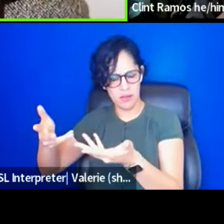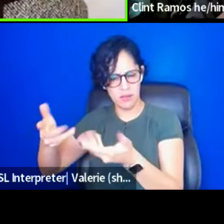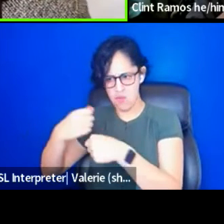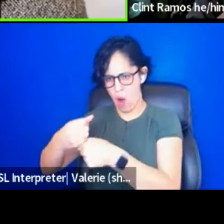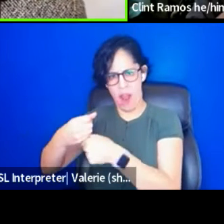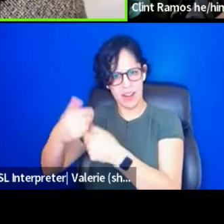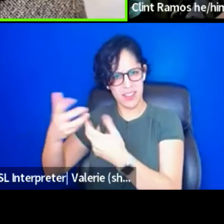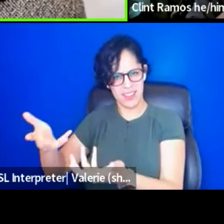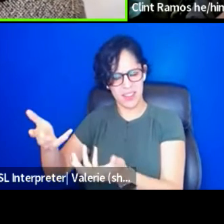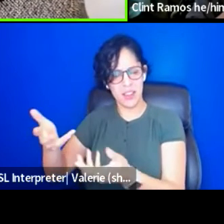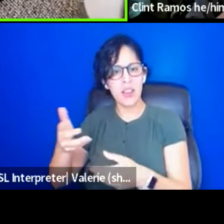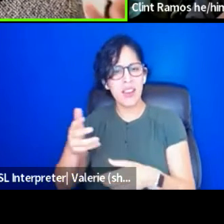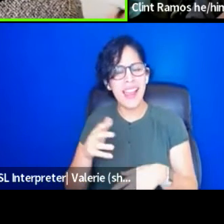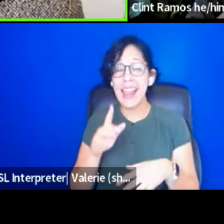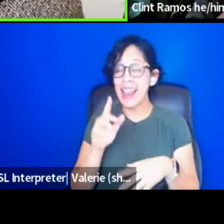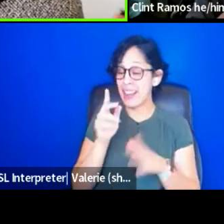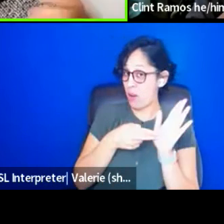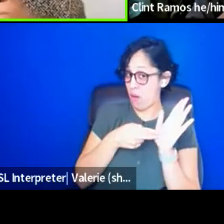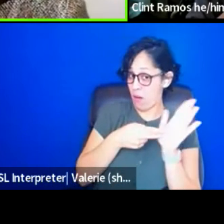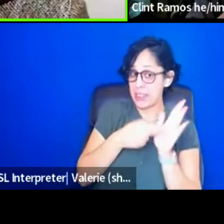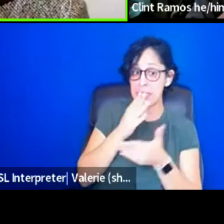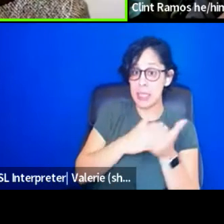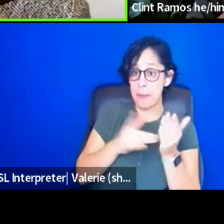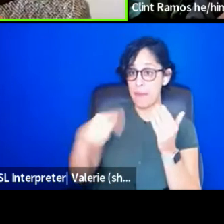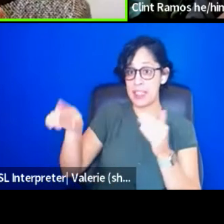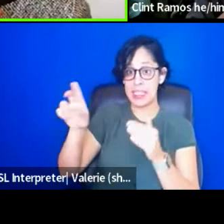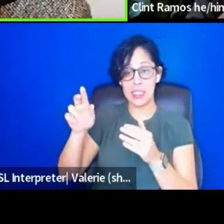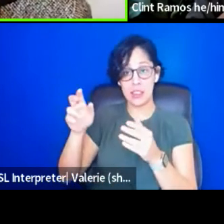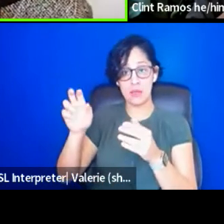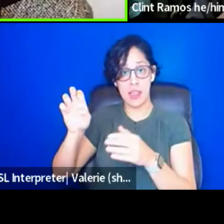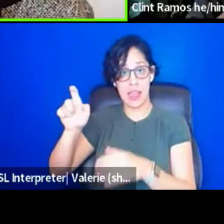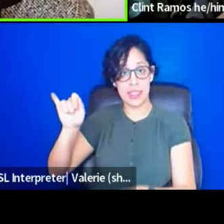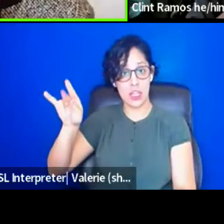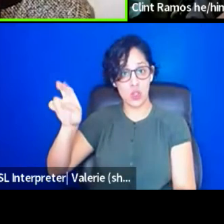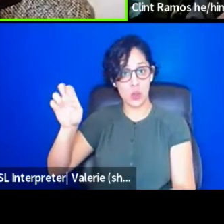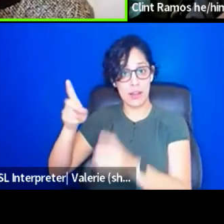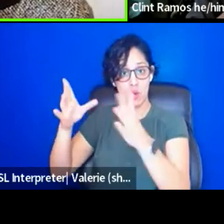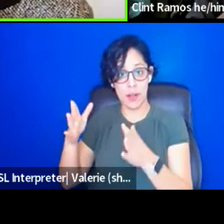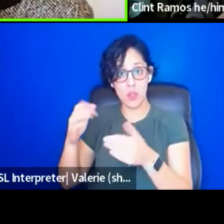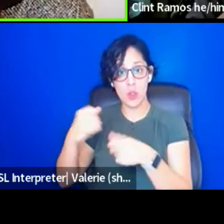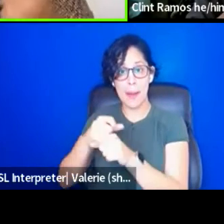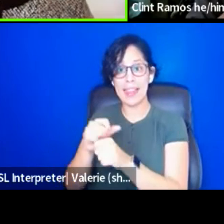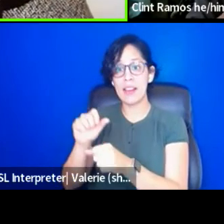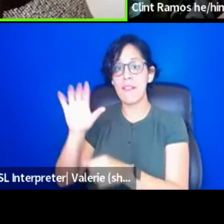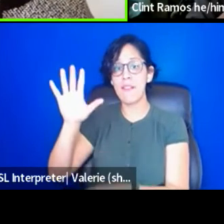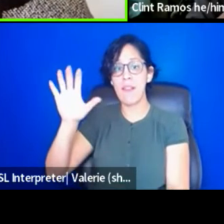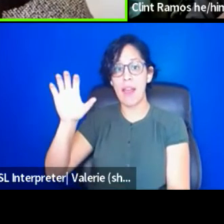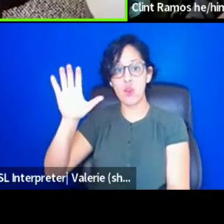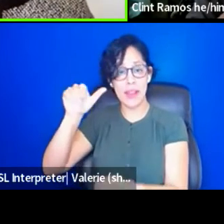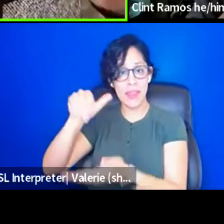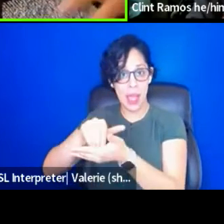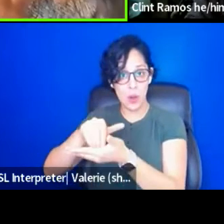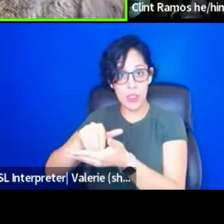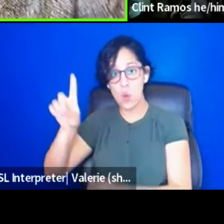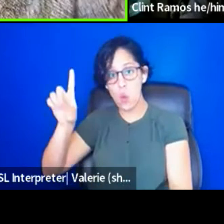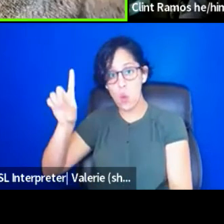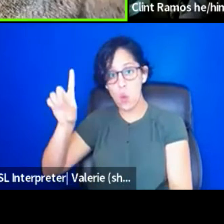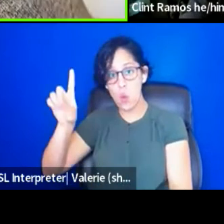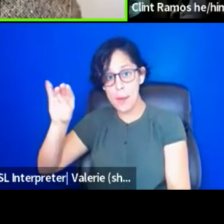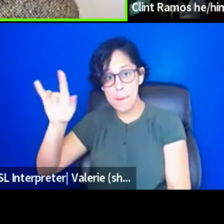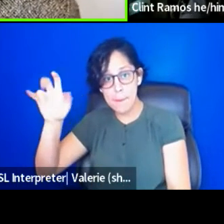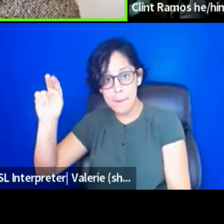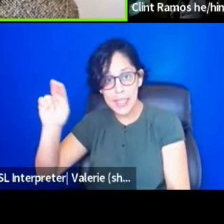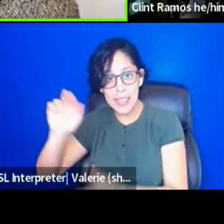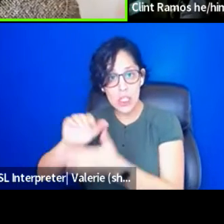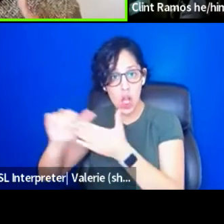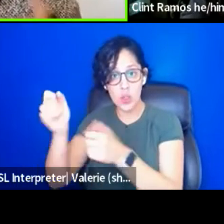Some of these folks, artistic directors, executive directors are making $500,000, a million dollars a year. If we are looking at